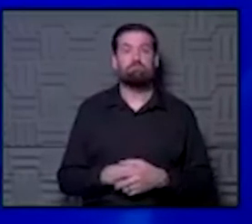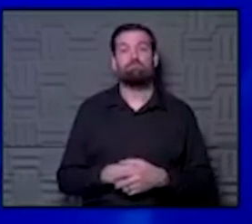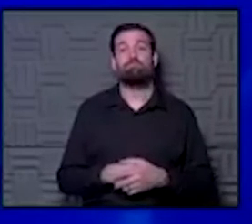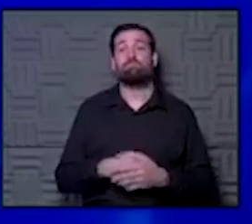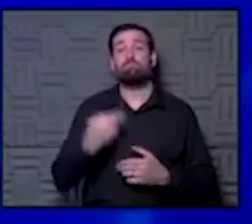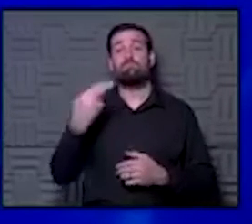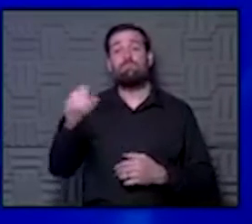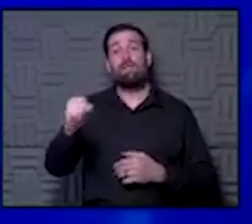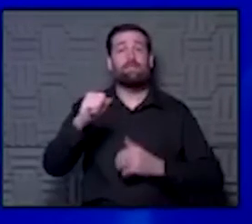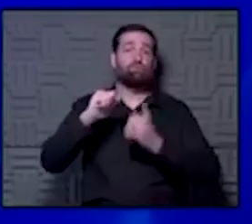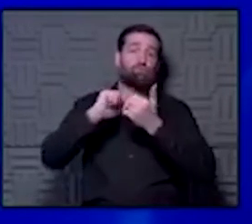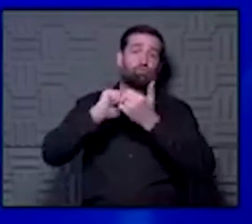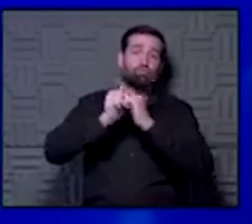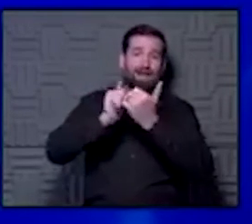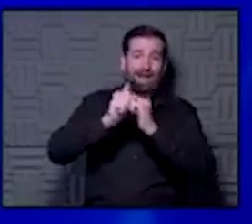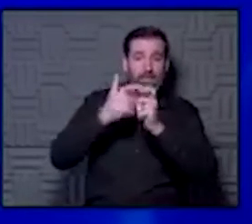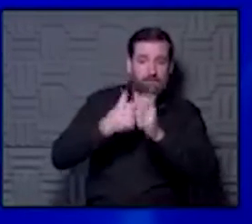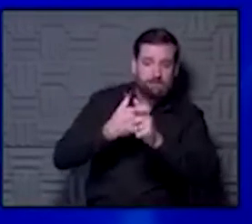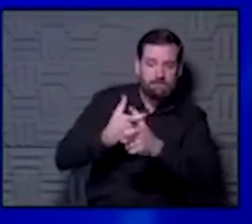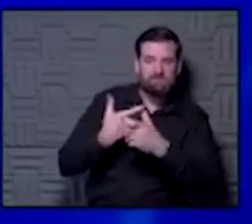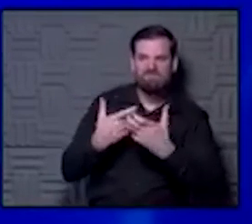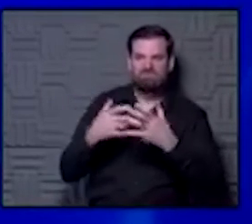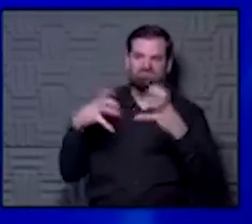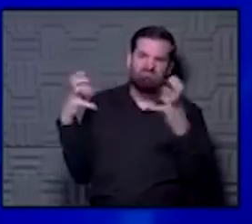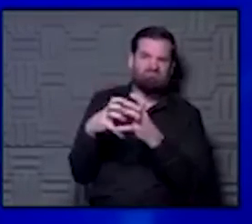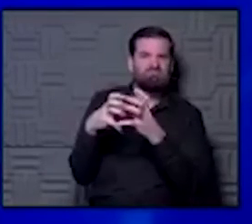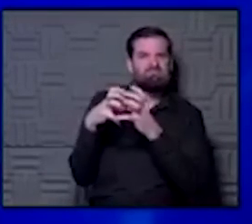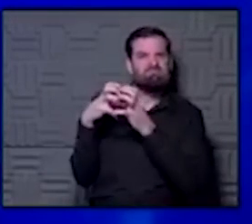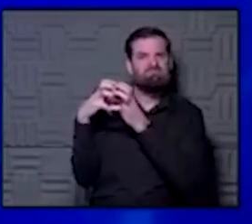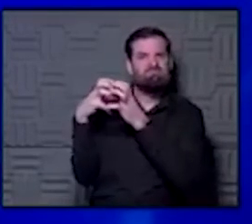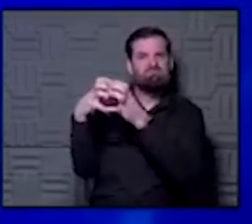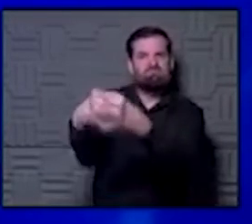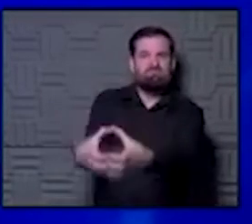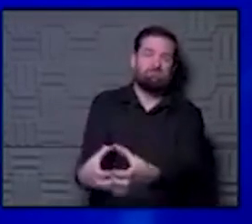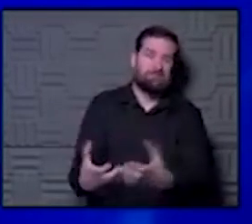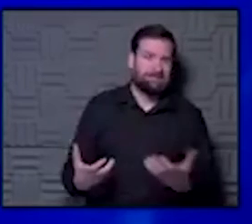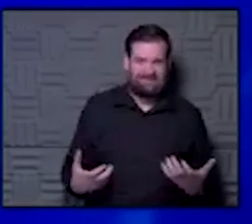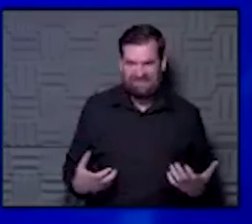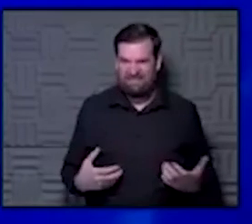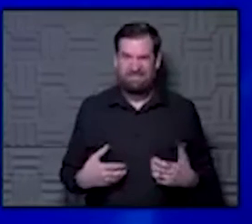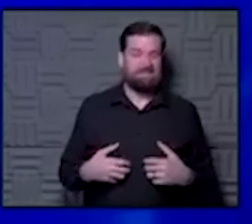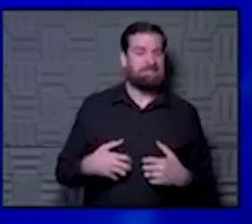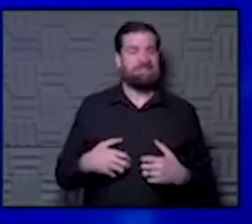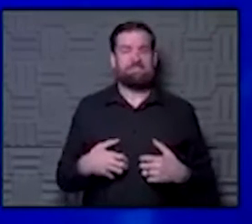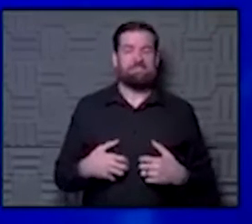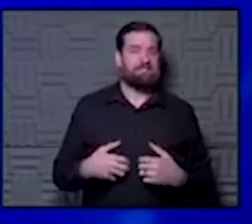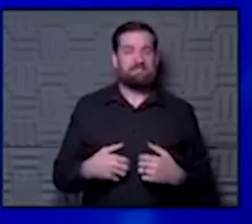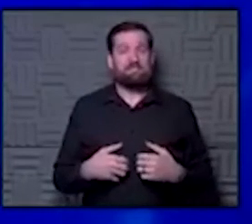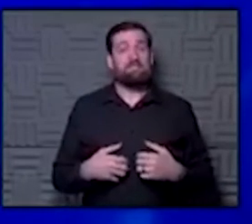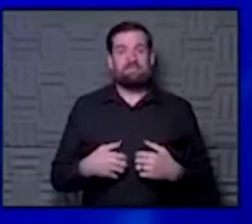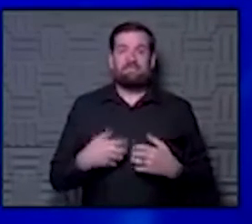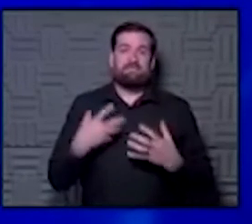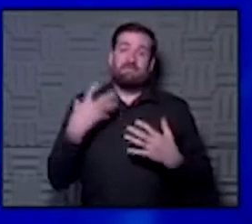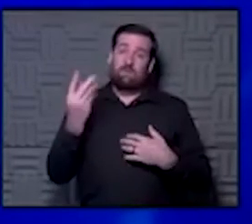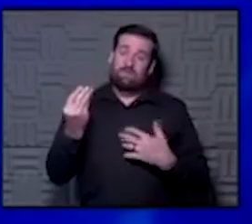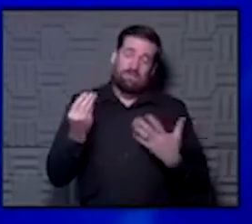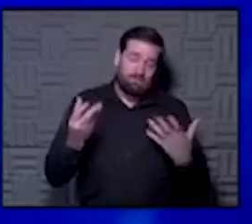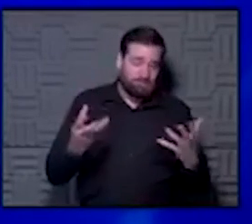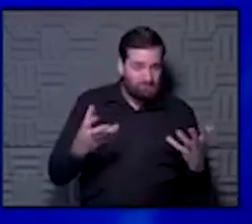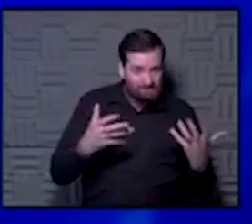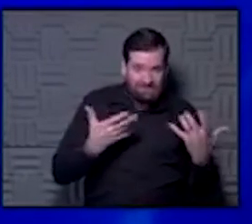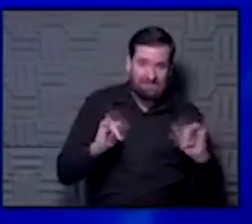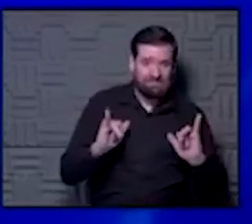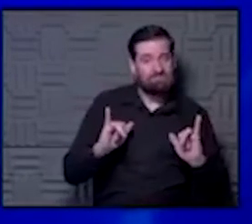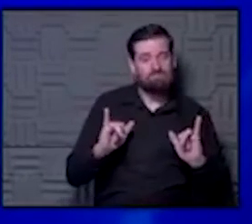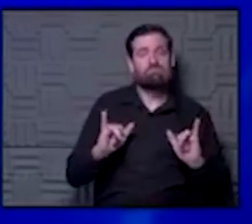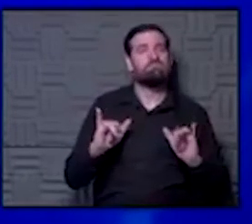high school track meet and there's a bunch of kids all running in a pack, well, you know, that's a little different, even though you're outside. So I think the